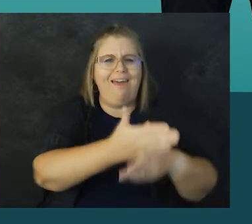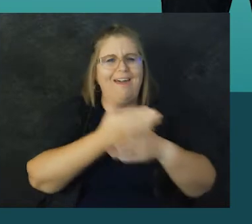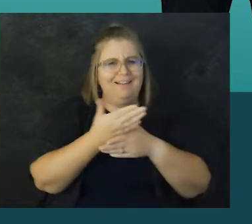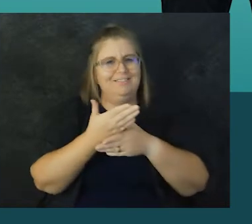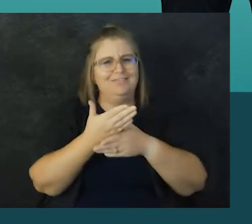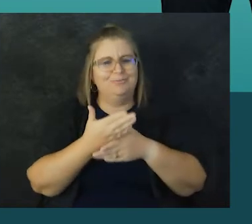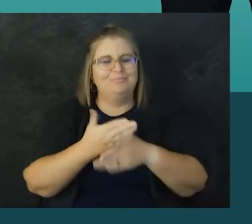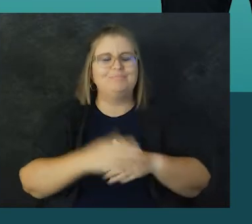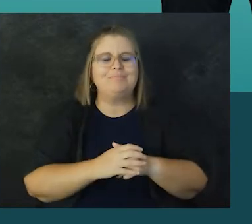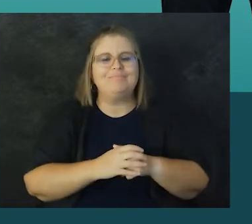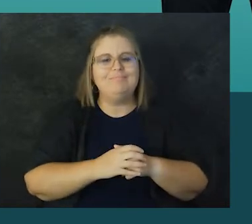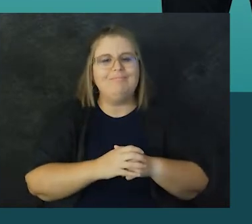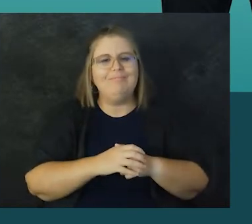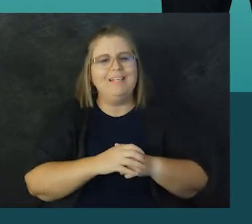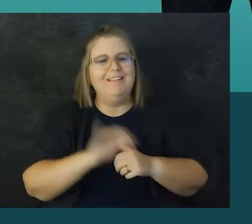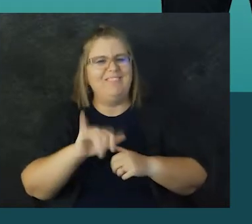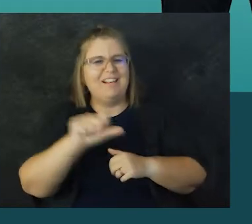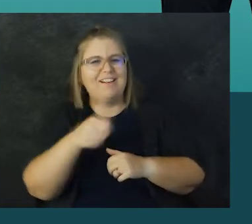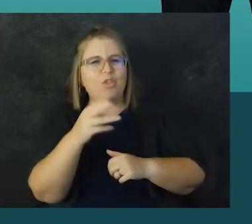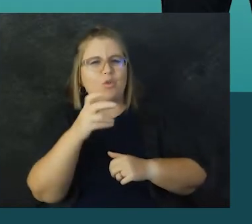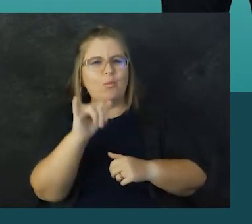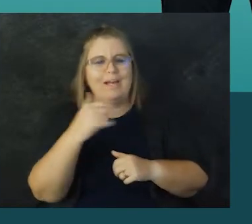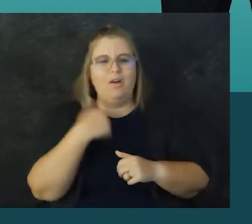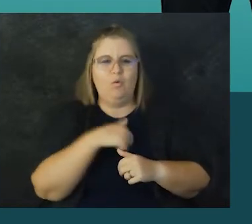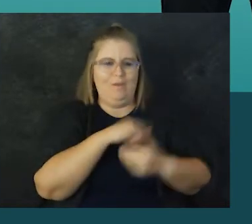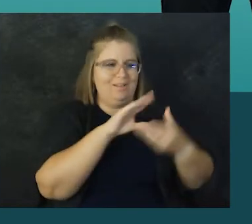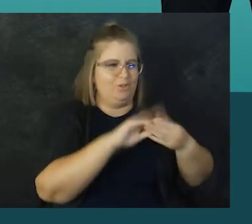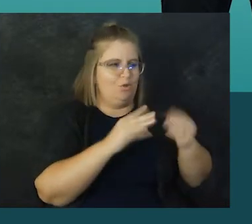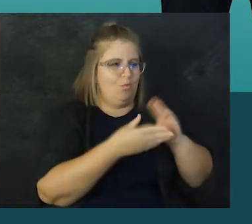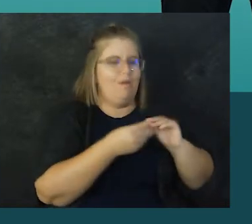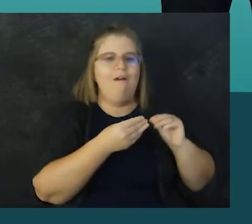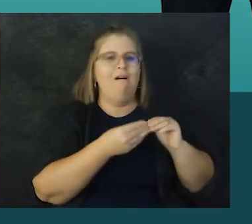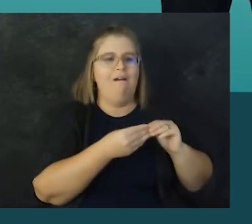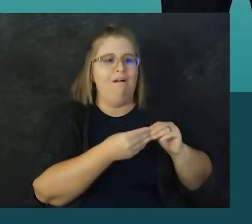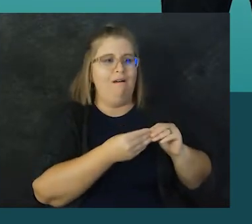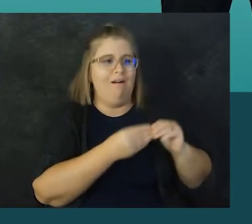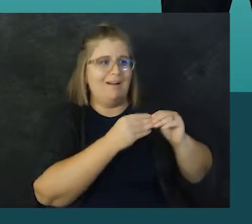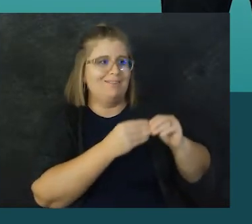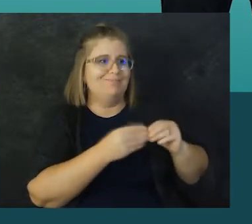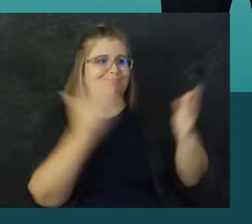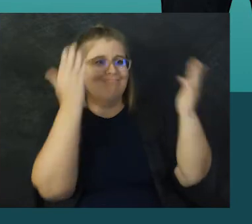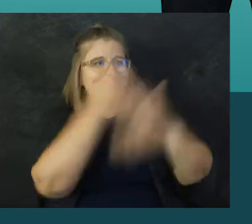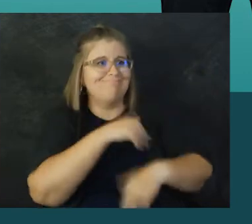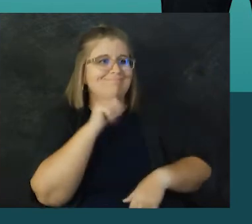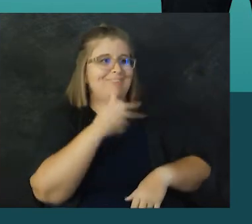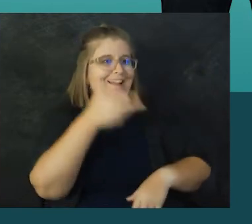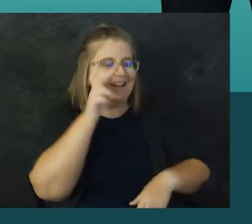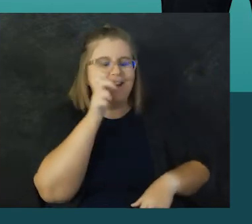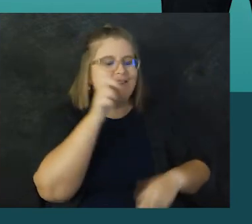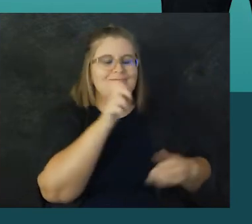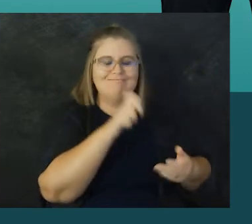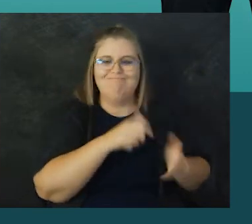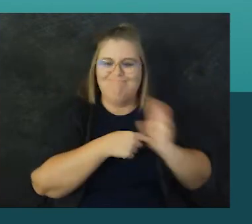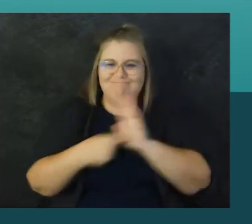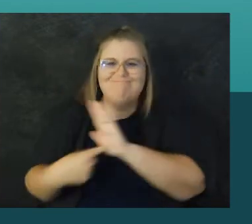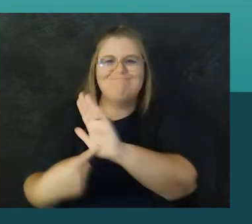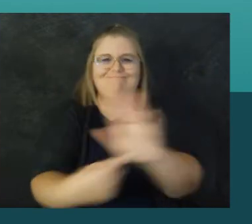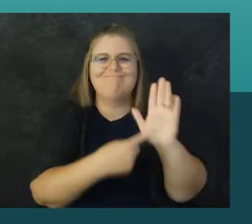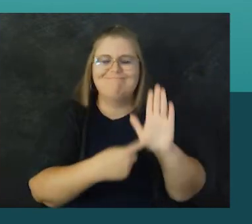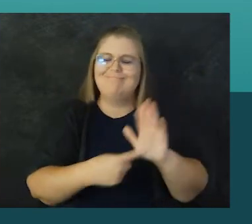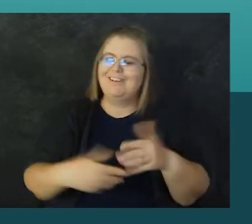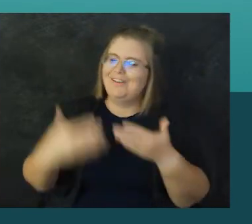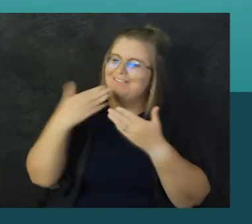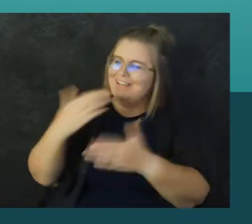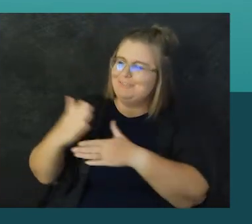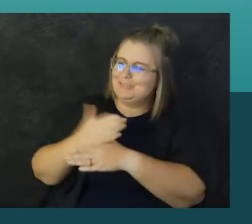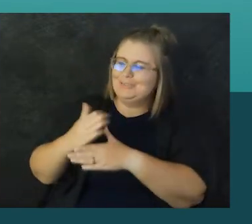It's been an honor taking these local stories and sharing them with a global audience. Another way that we're bringing these stories to the forefront. Thank you for